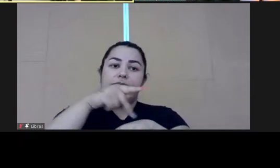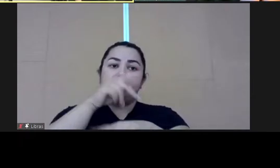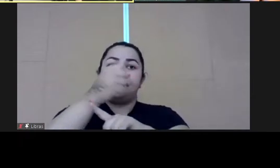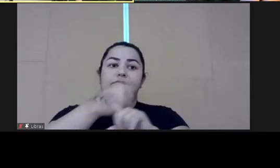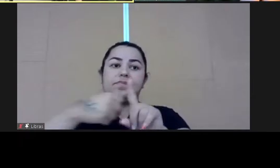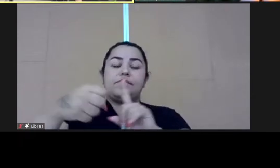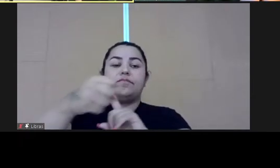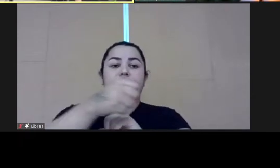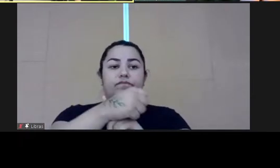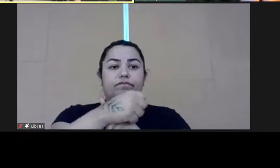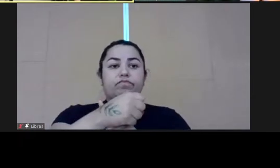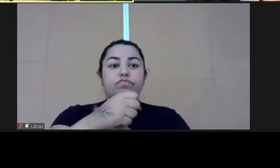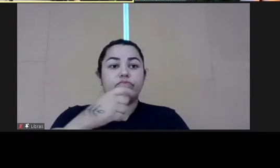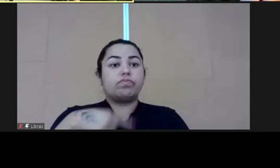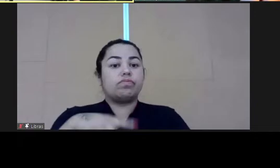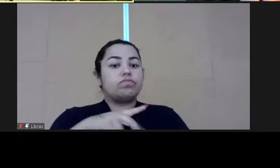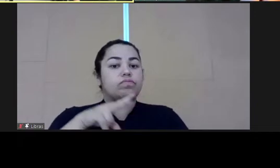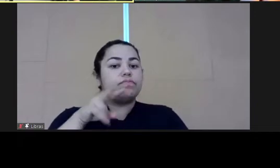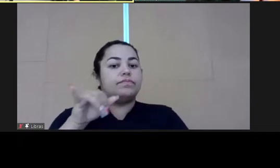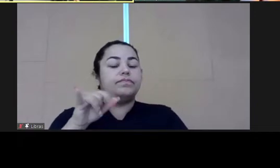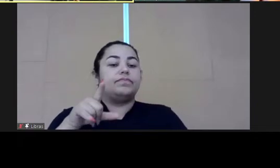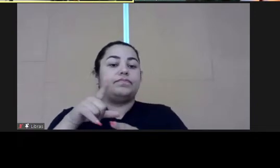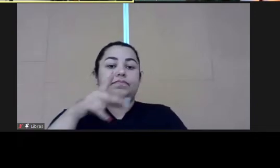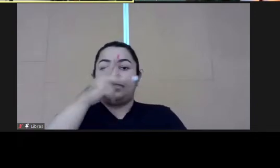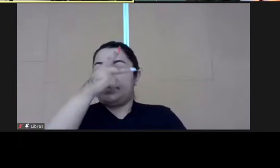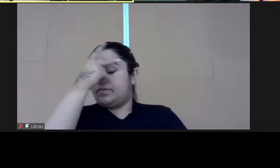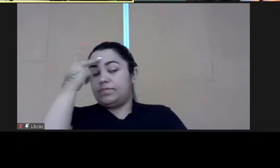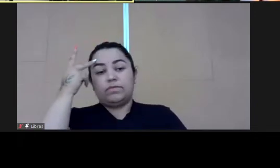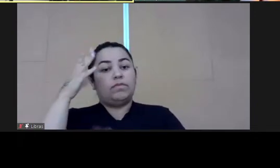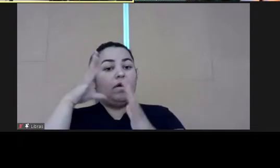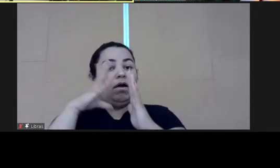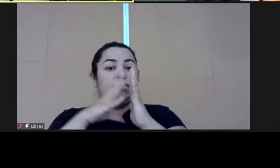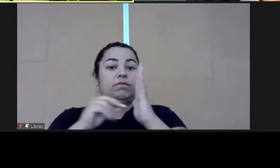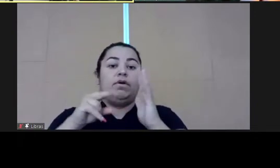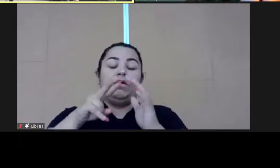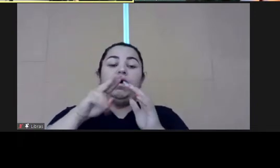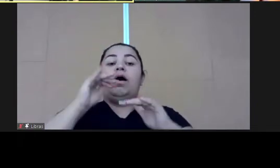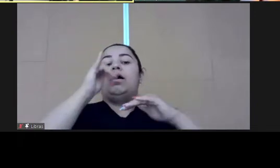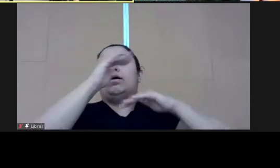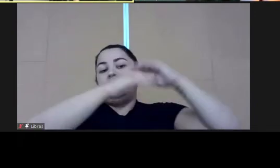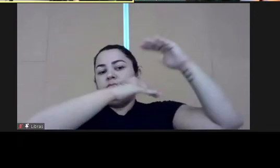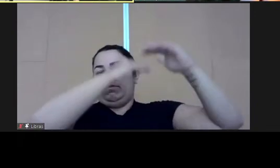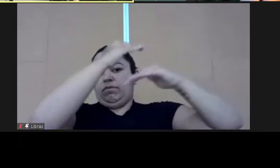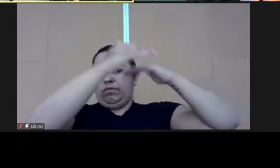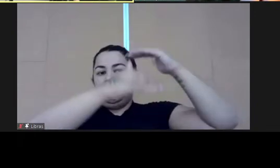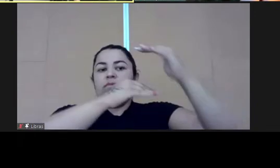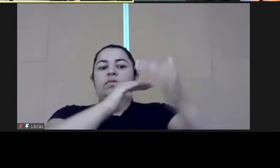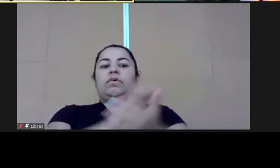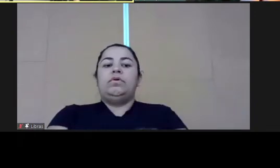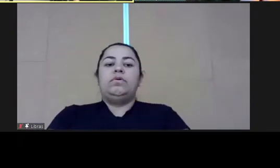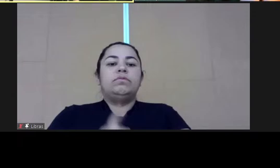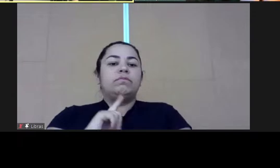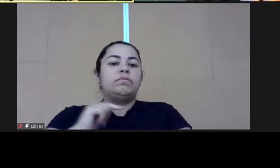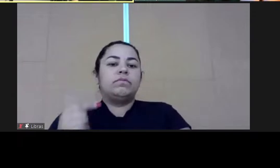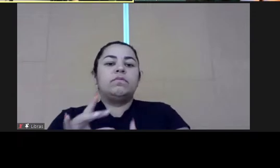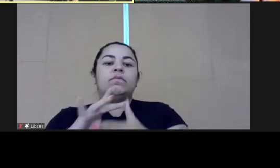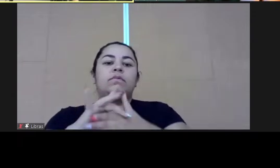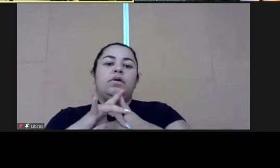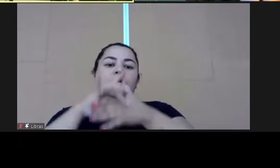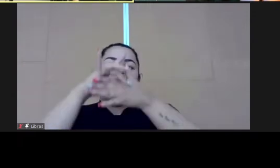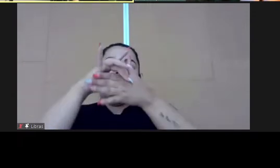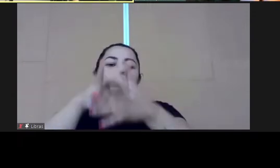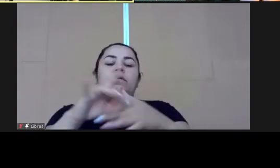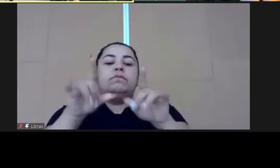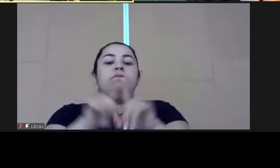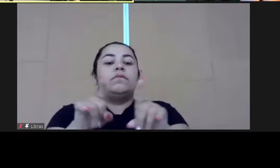anything that we do to understand the public sector we have to understand people so we cannot develop